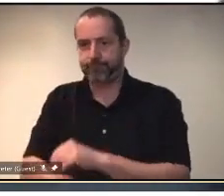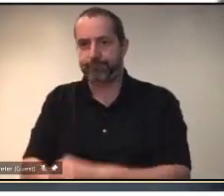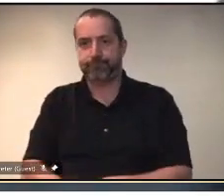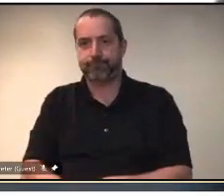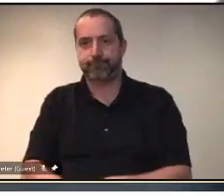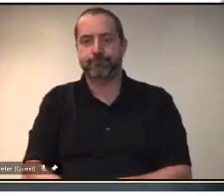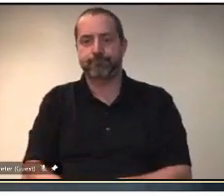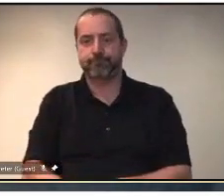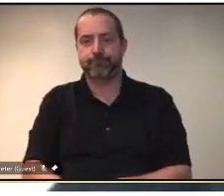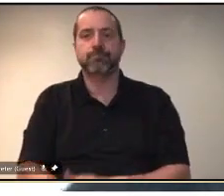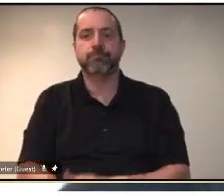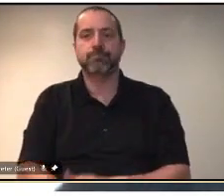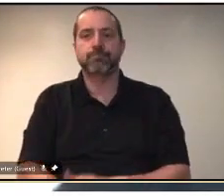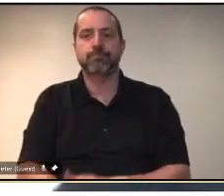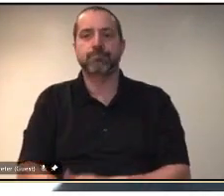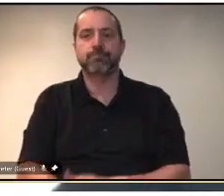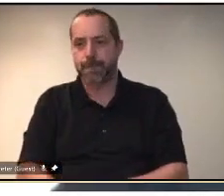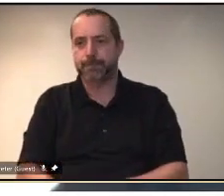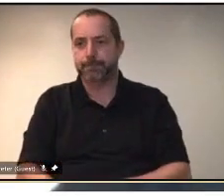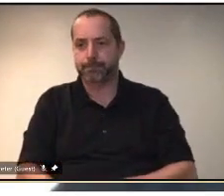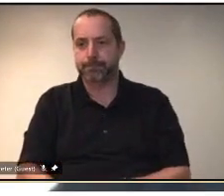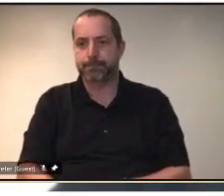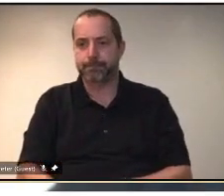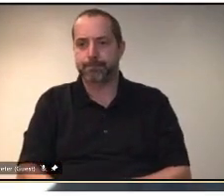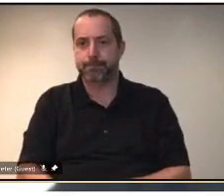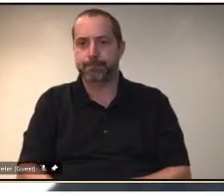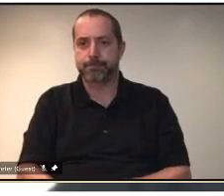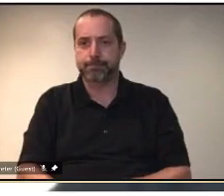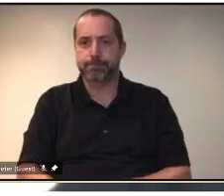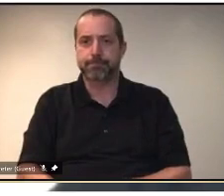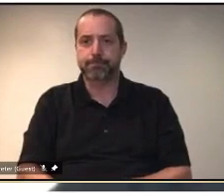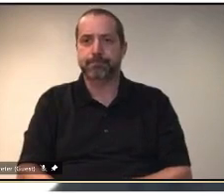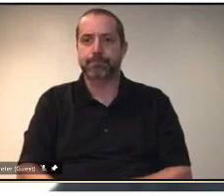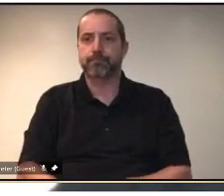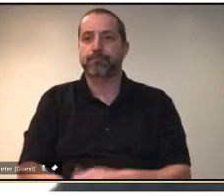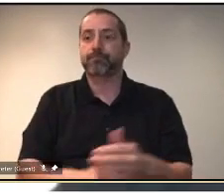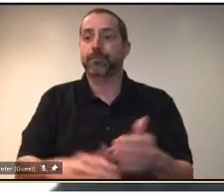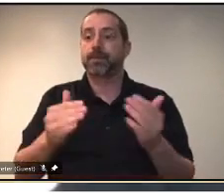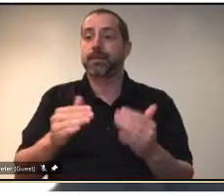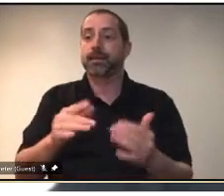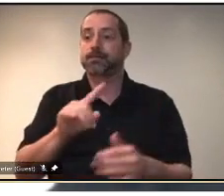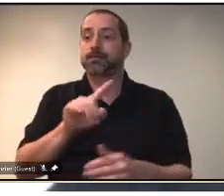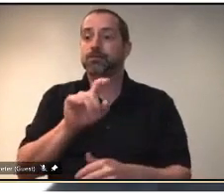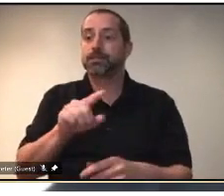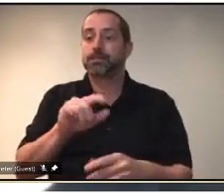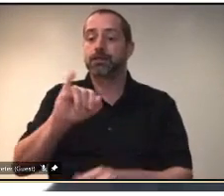and we'll take our next question from Julia Peterson